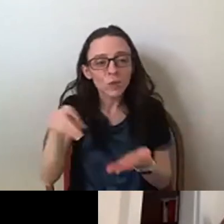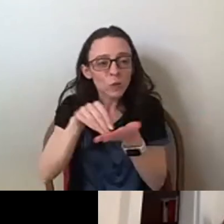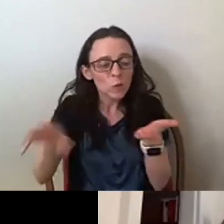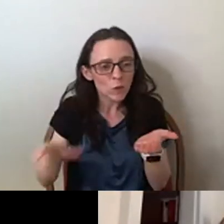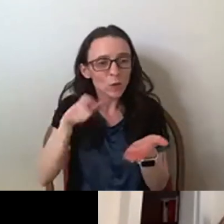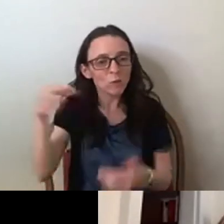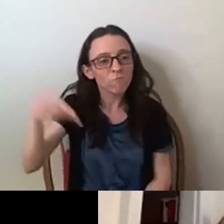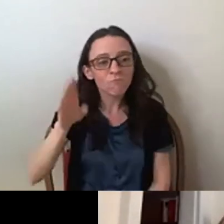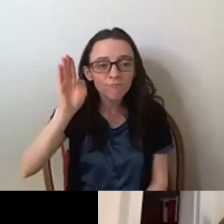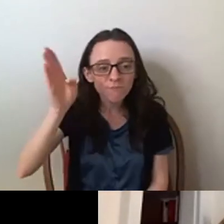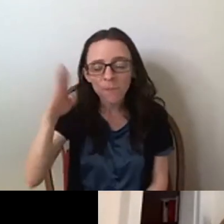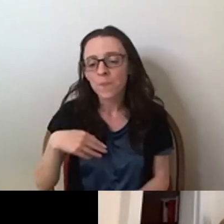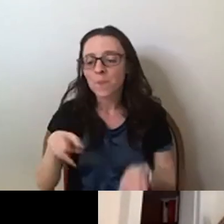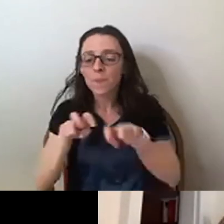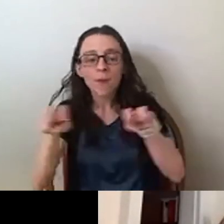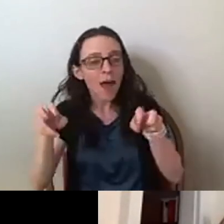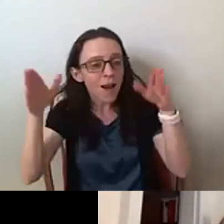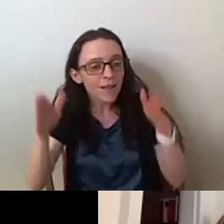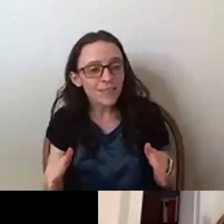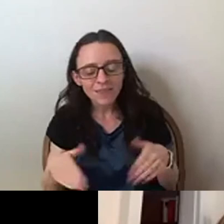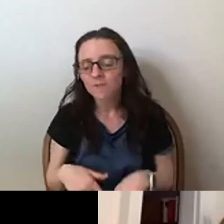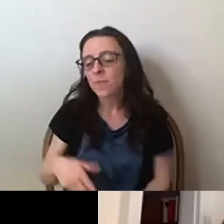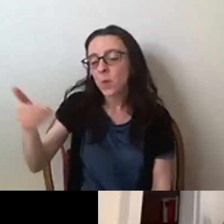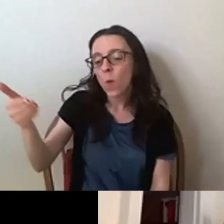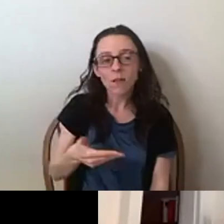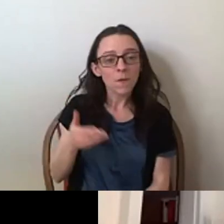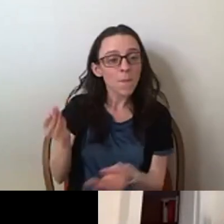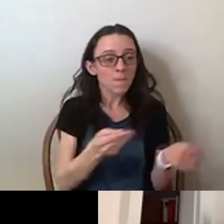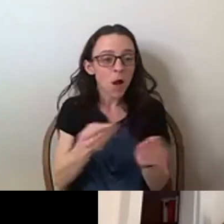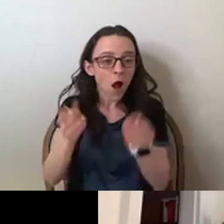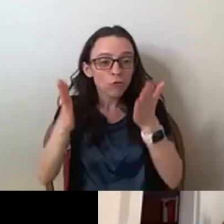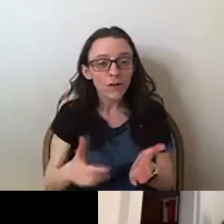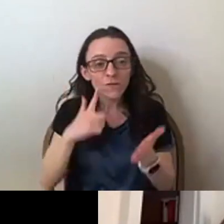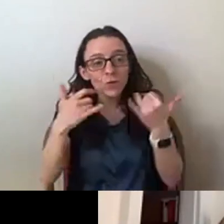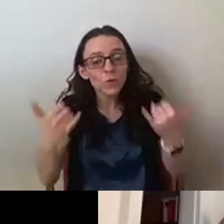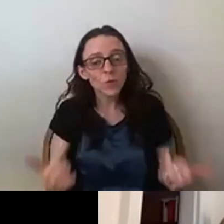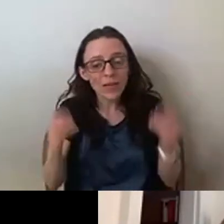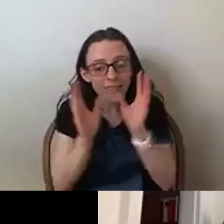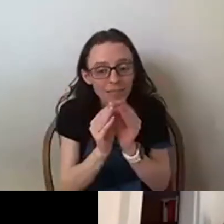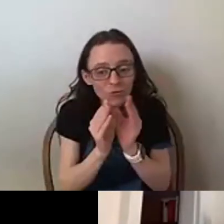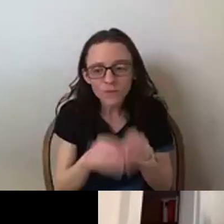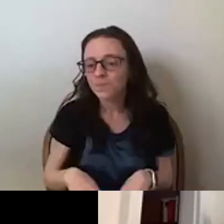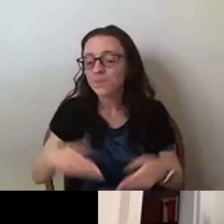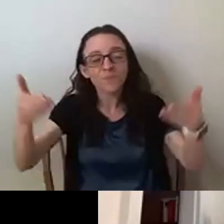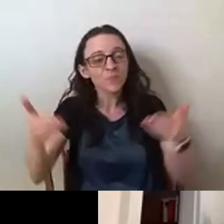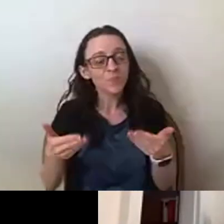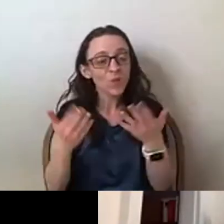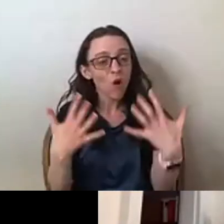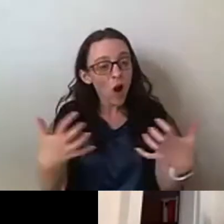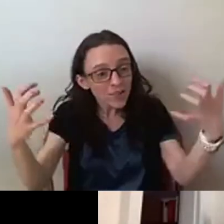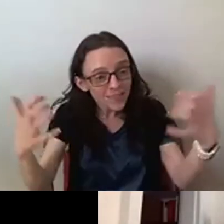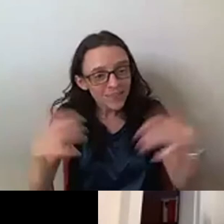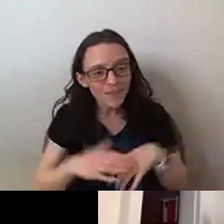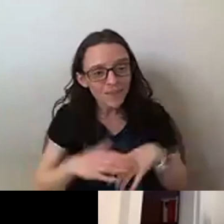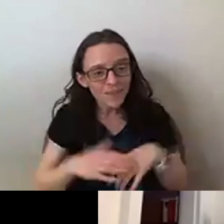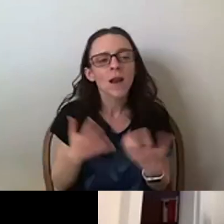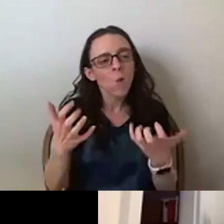today, our panelists, to welcome our moderators for today's session, to welcome our audience, and also to extend a special